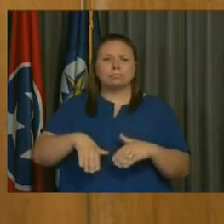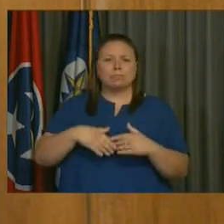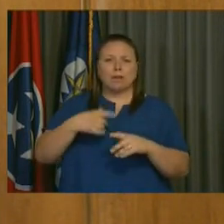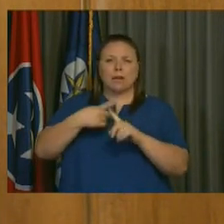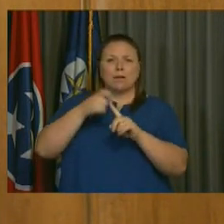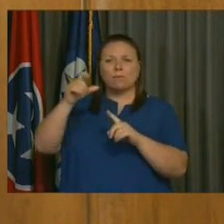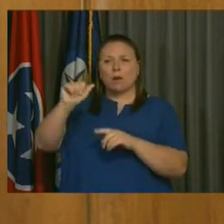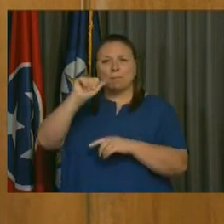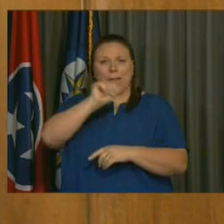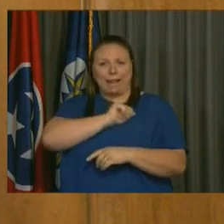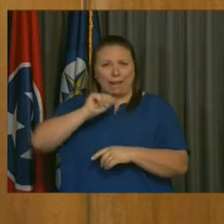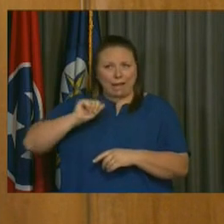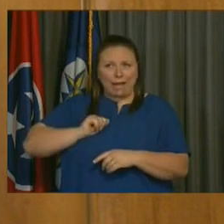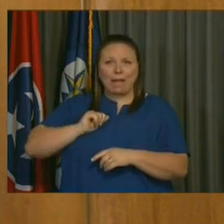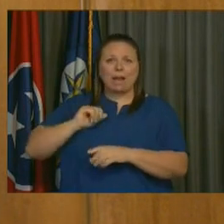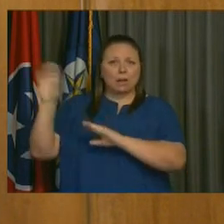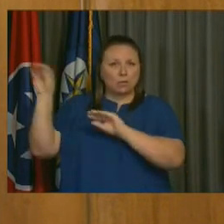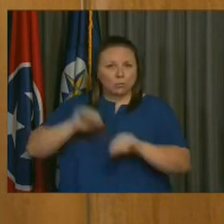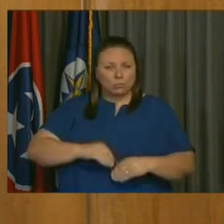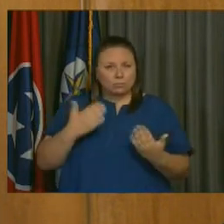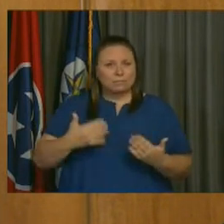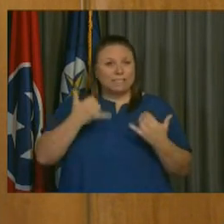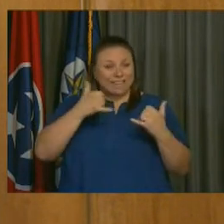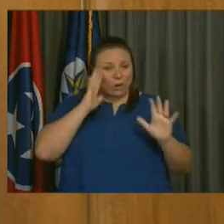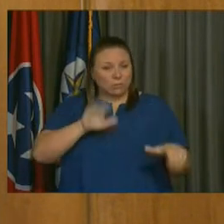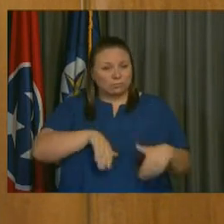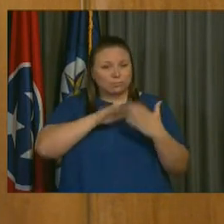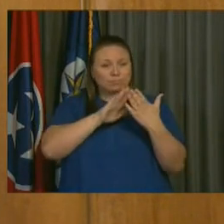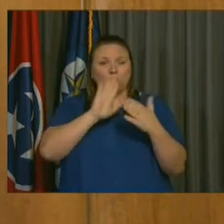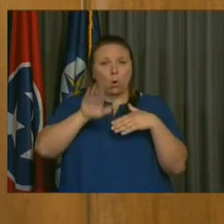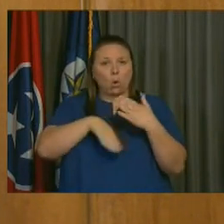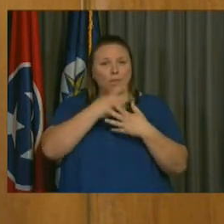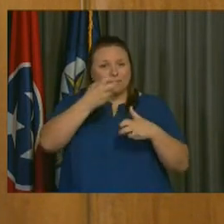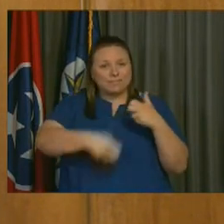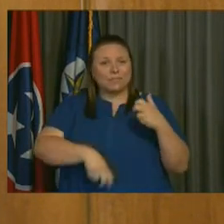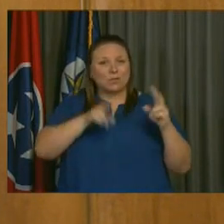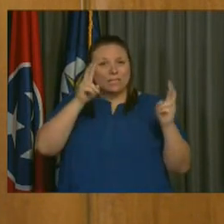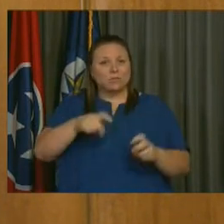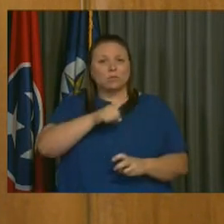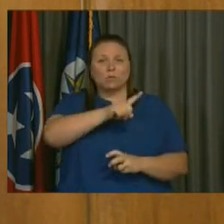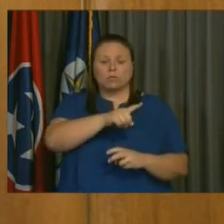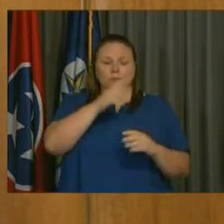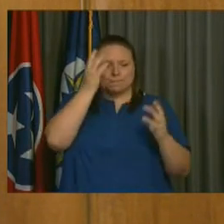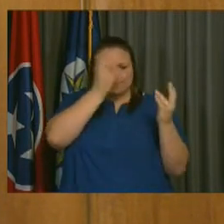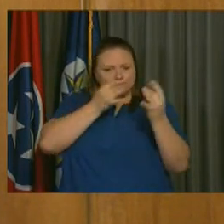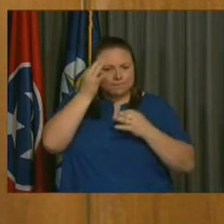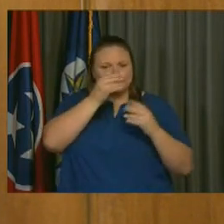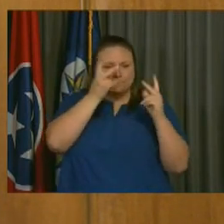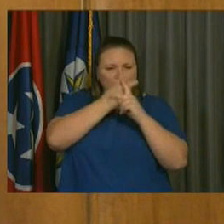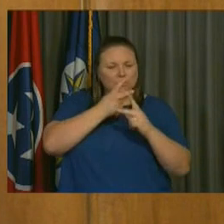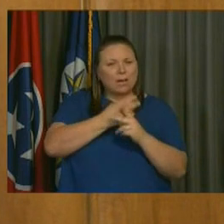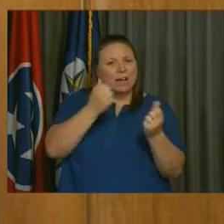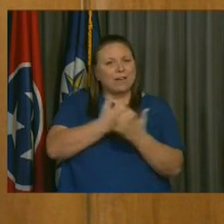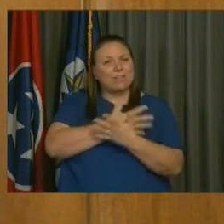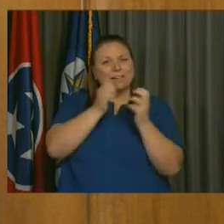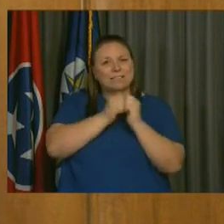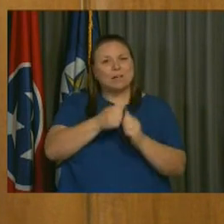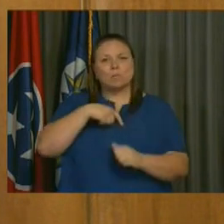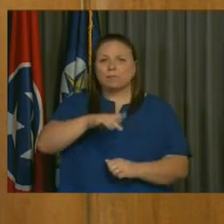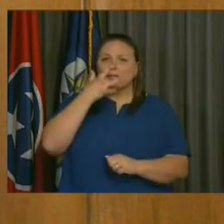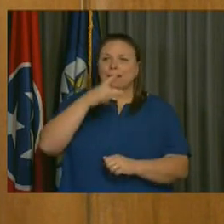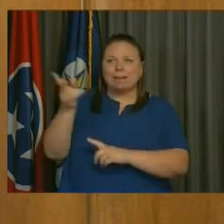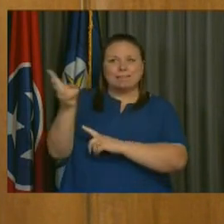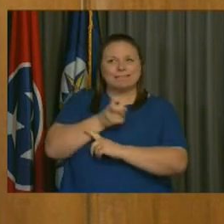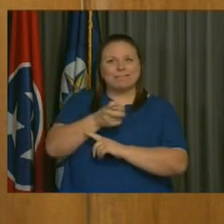role in Atlanta. And as we've tackled these many difficult issues together, I've just marveled at her thoughtfulness at every turn. Nashville is fortunate to have